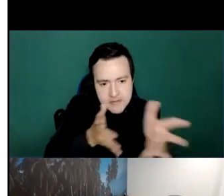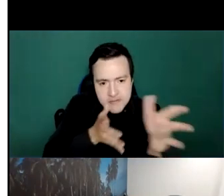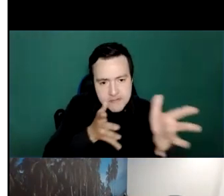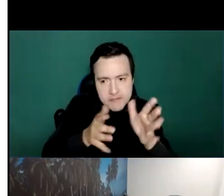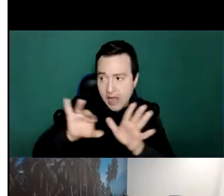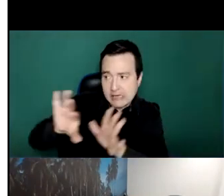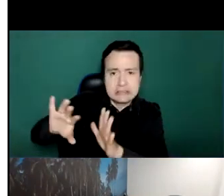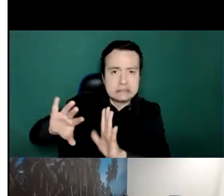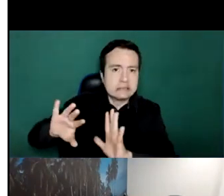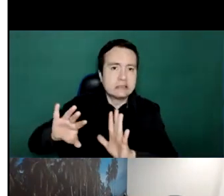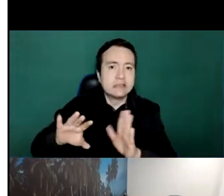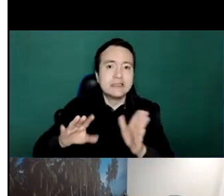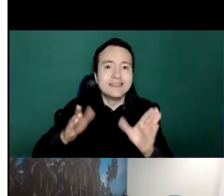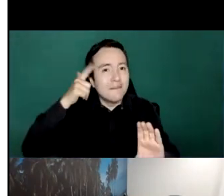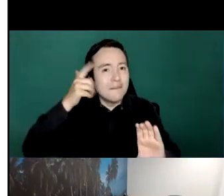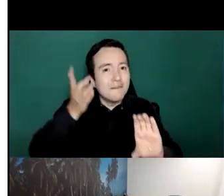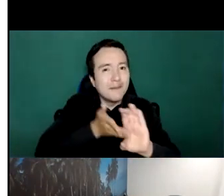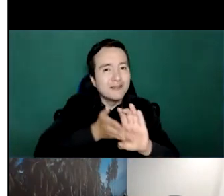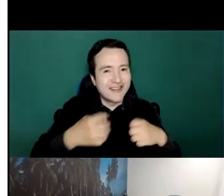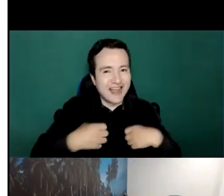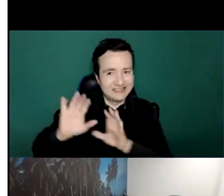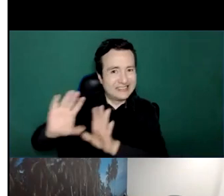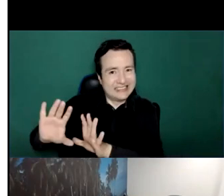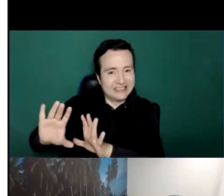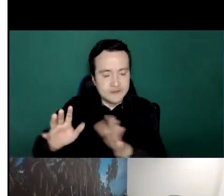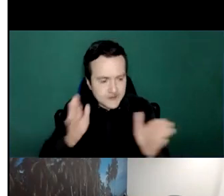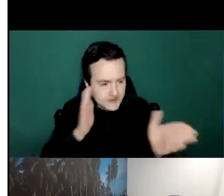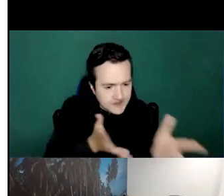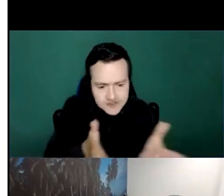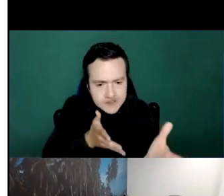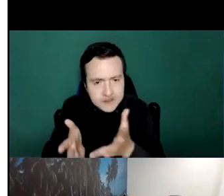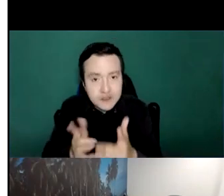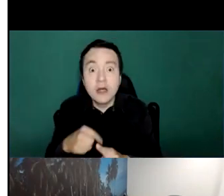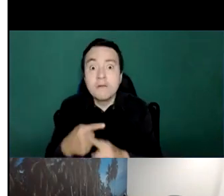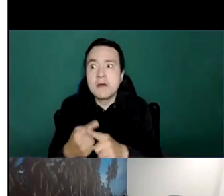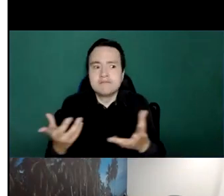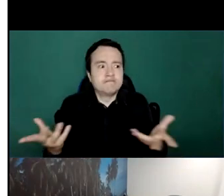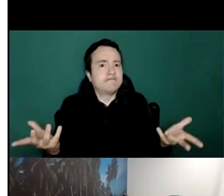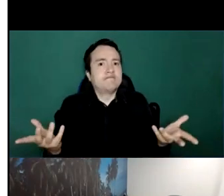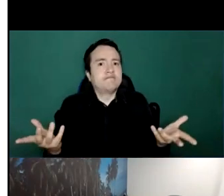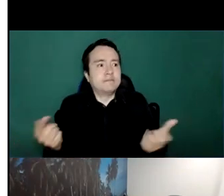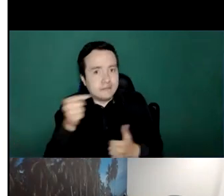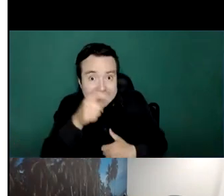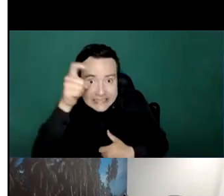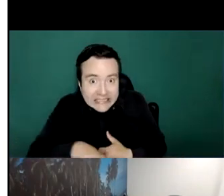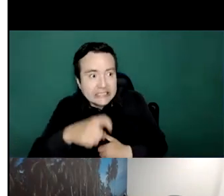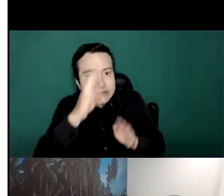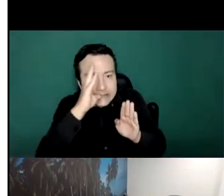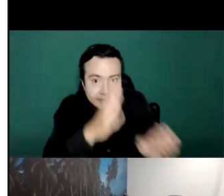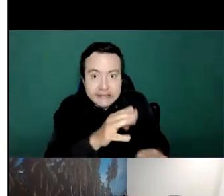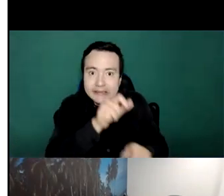because uh health facilities were uh focused on covet patients